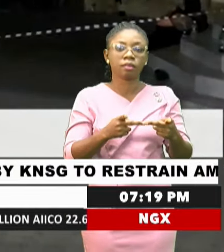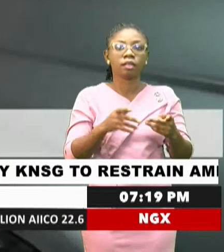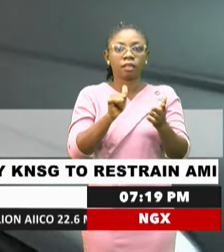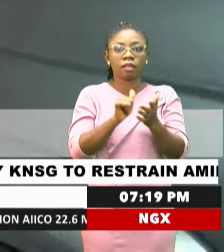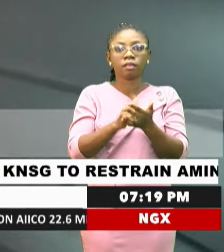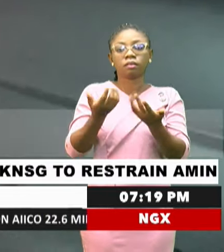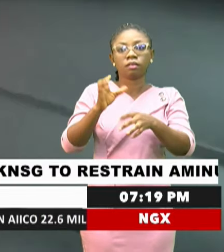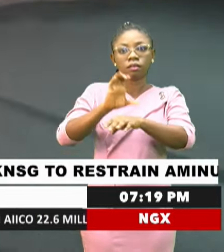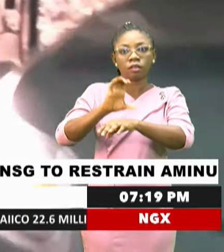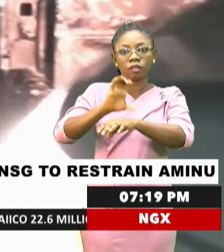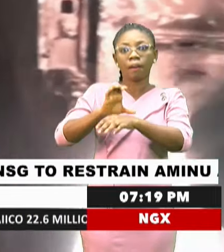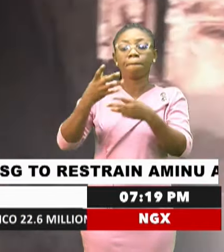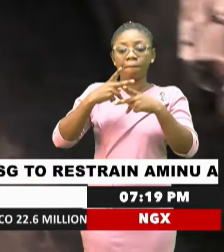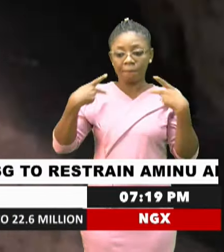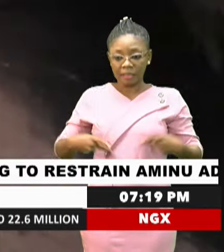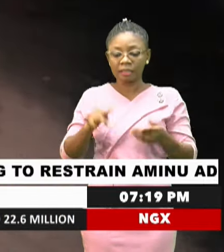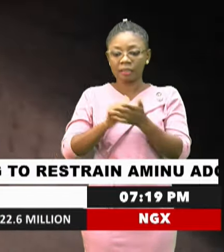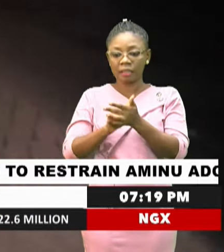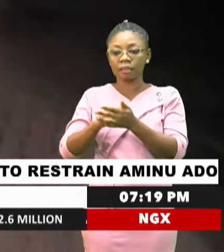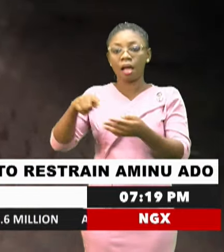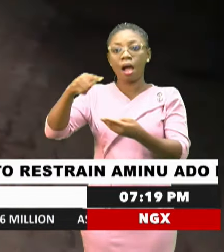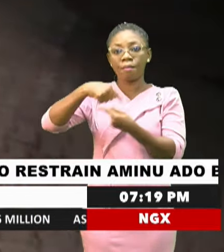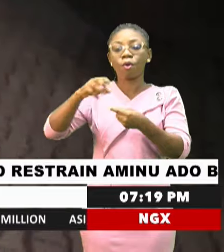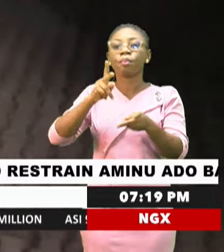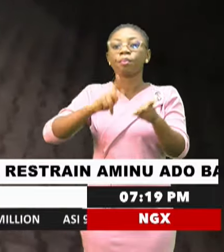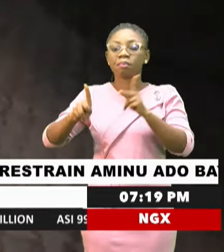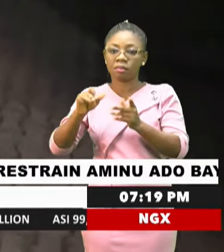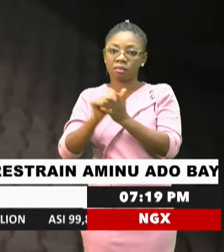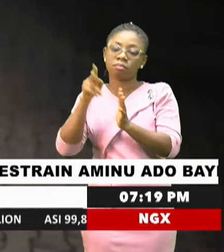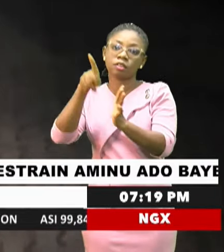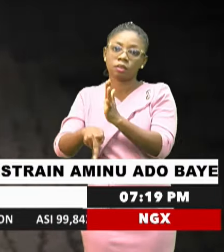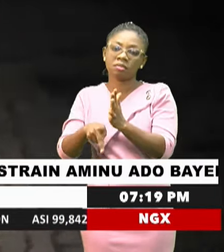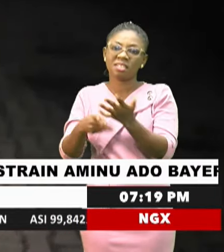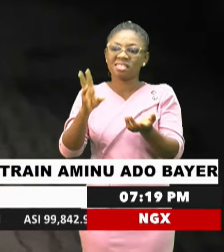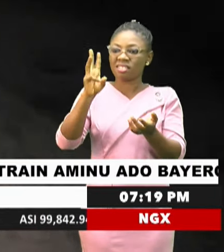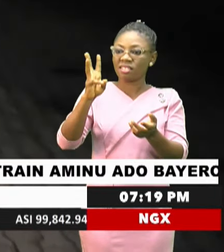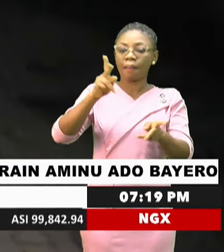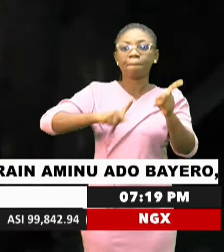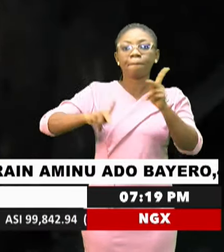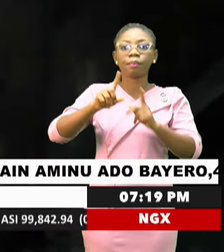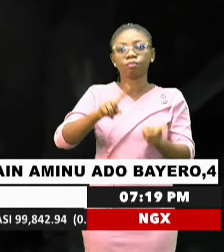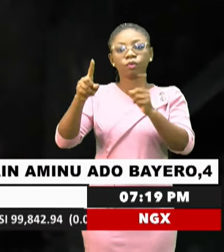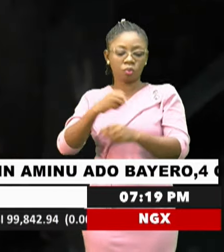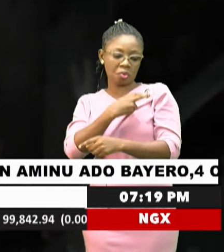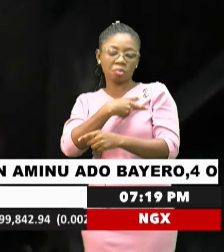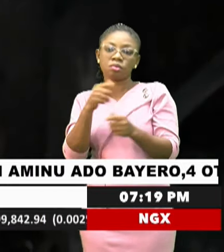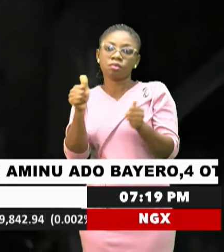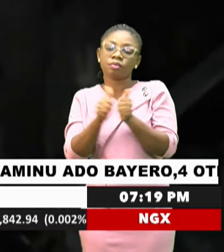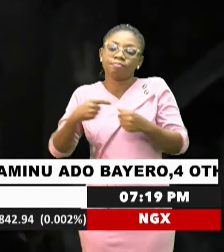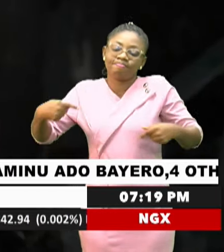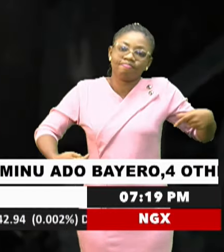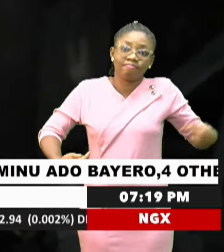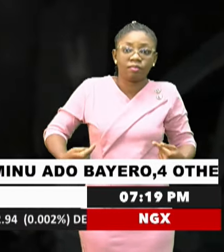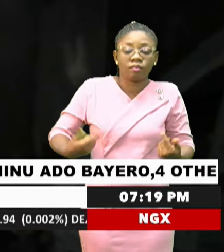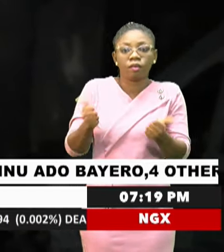church priest was also among those killed. At least 16 people were taken to hospital with injuries. Mr.